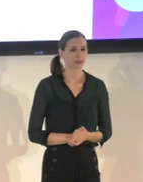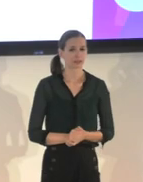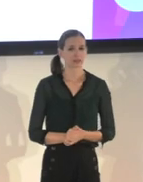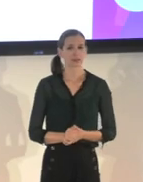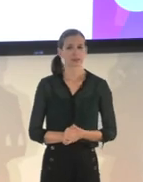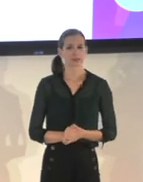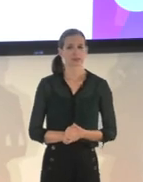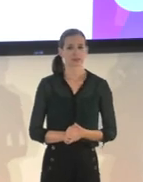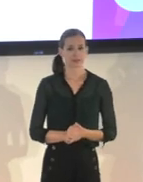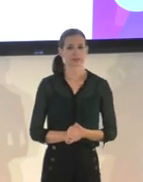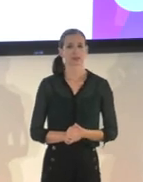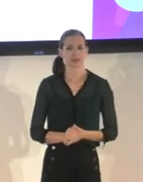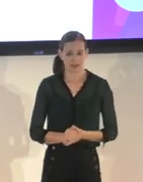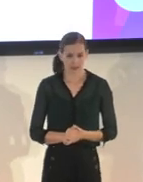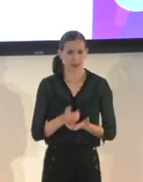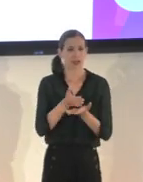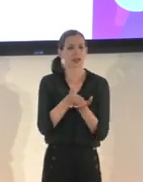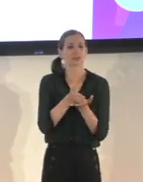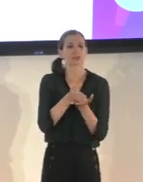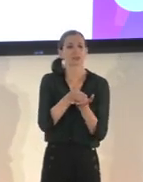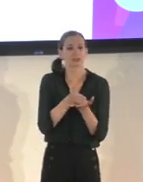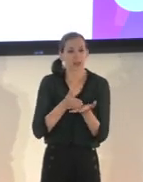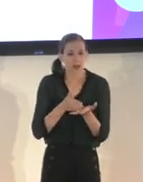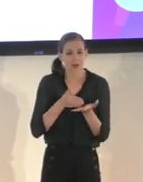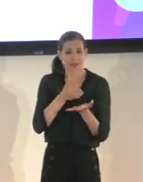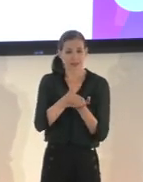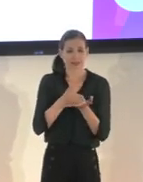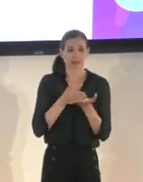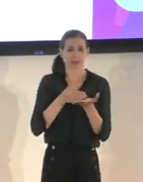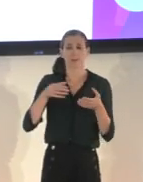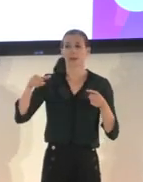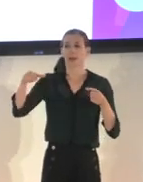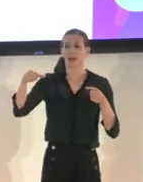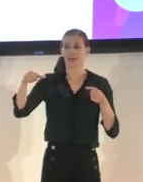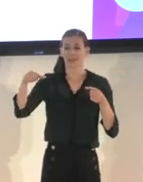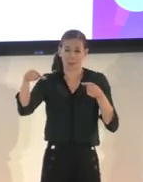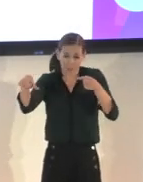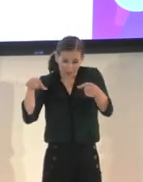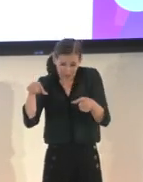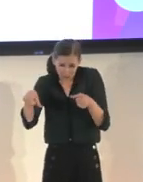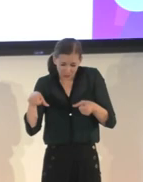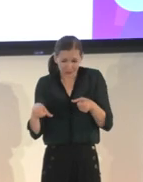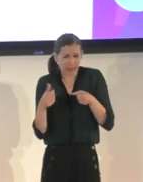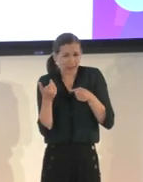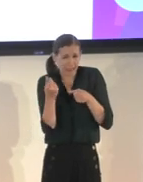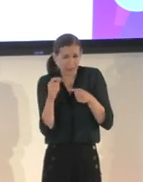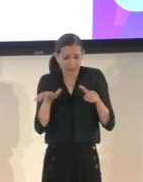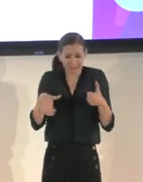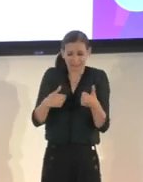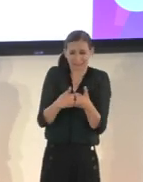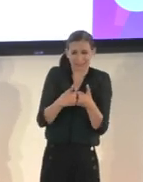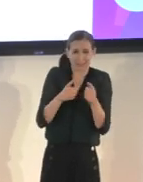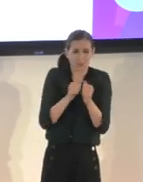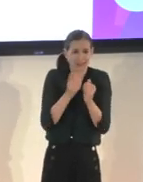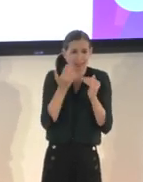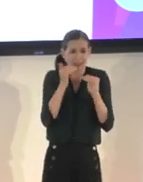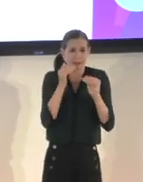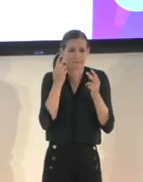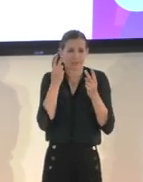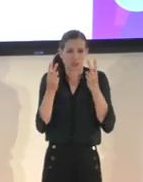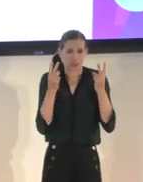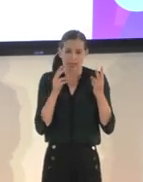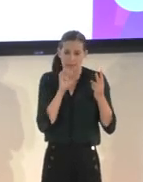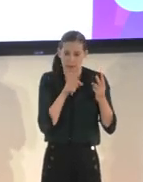side puzzles also are still challenging to do with limited vision, and we would like to